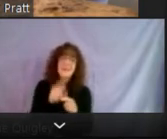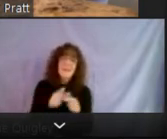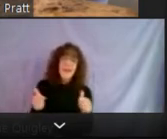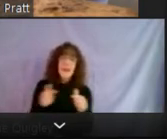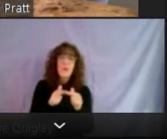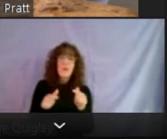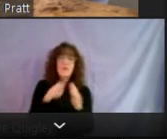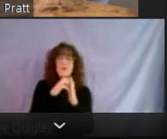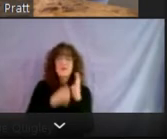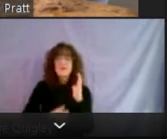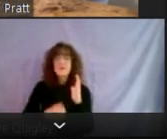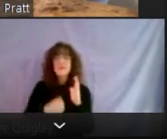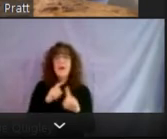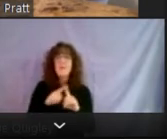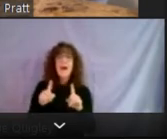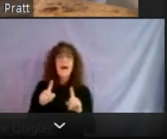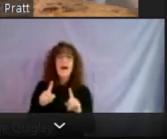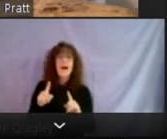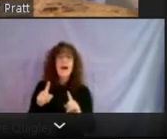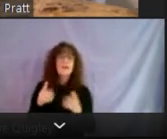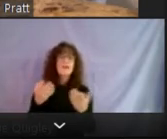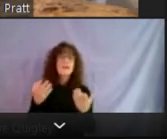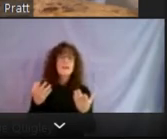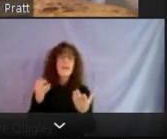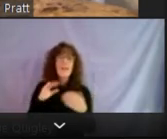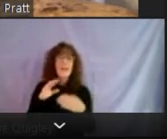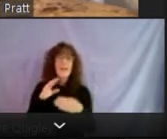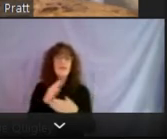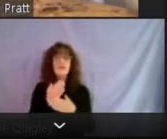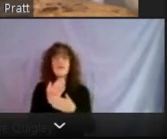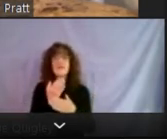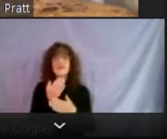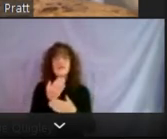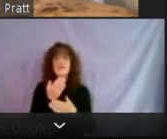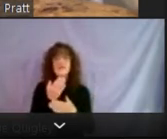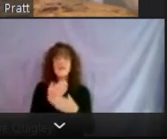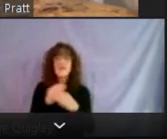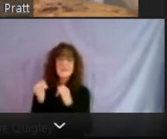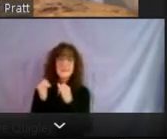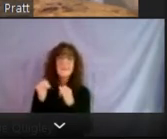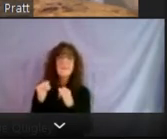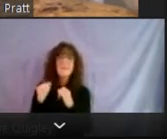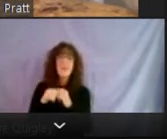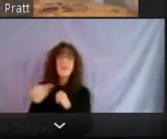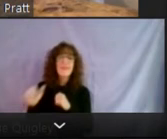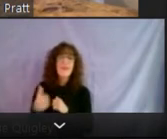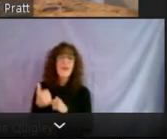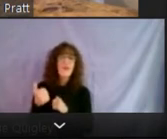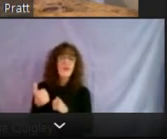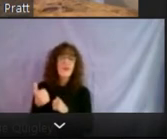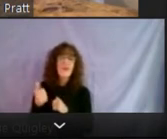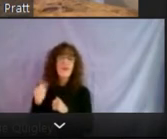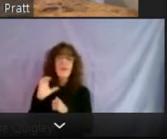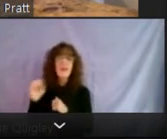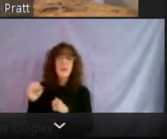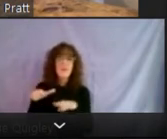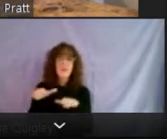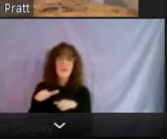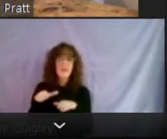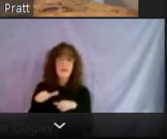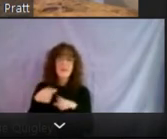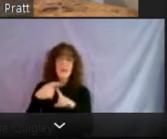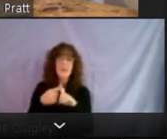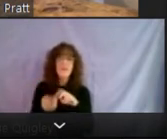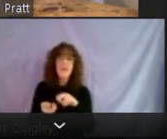it, you know, foreseeably it, it shares, um, in common with the other jurisdictions, a, a freeze on rent increases.